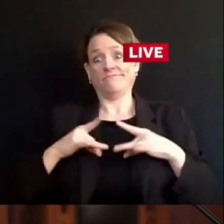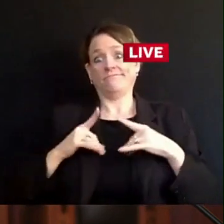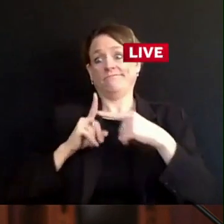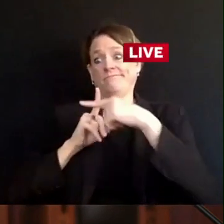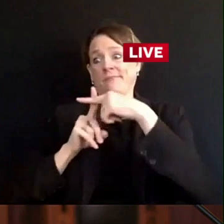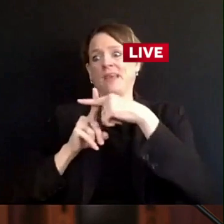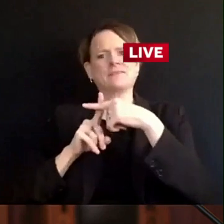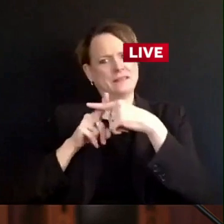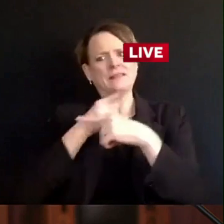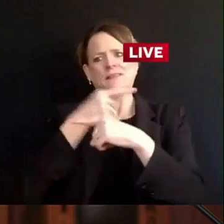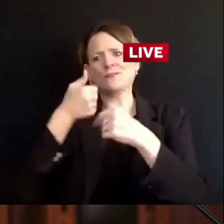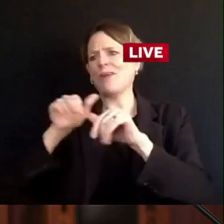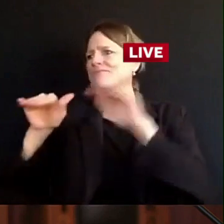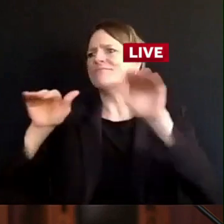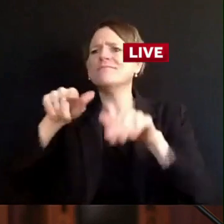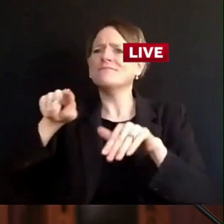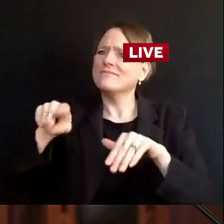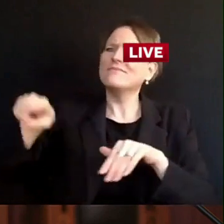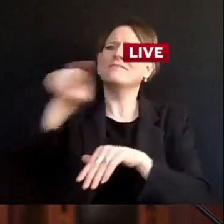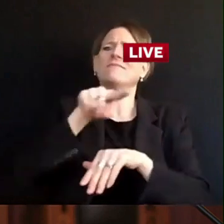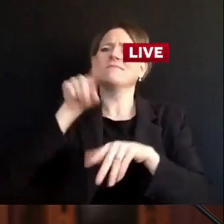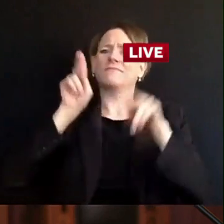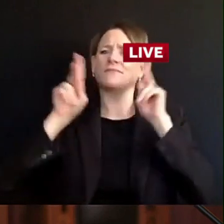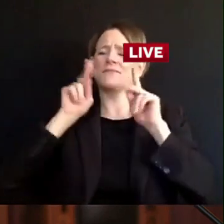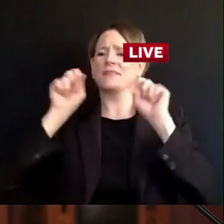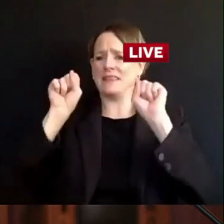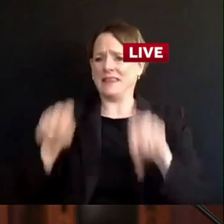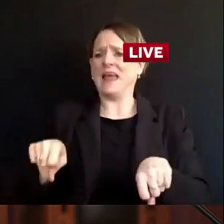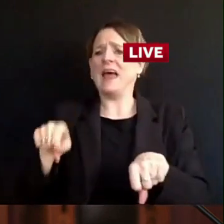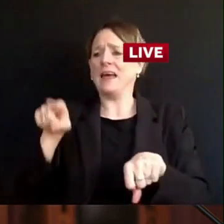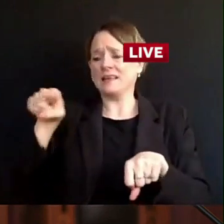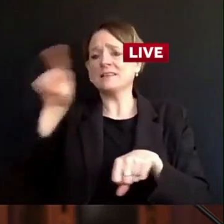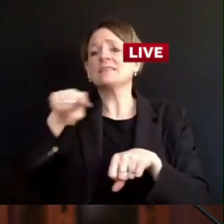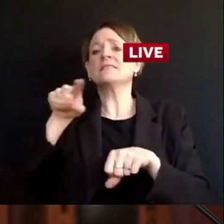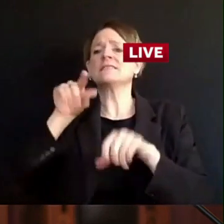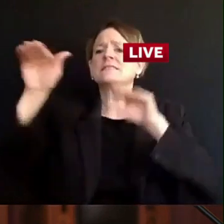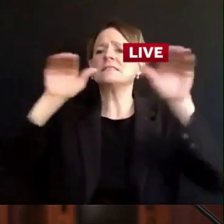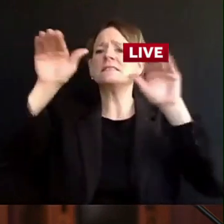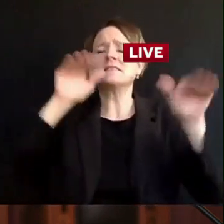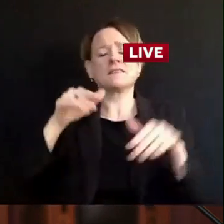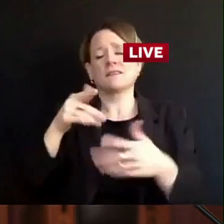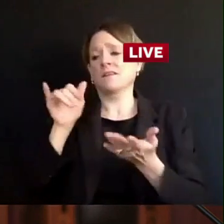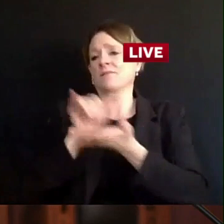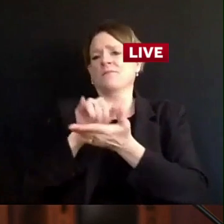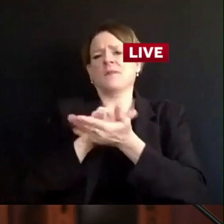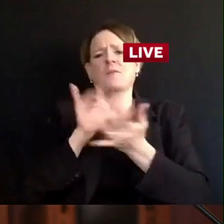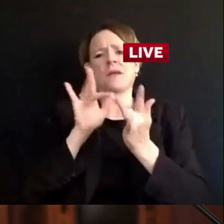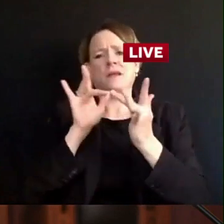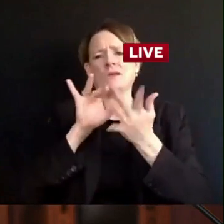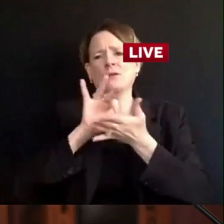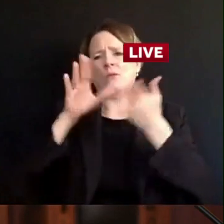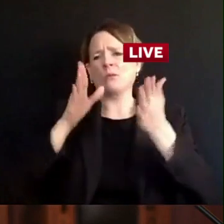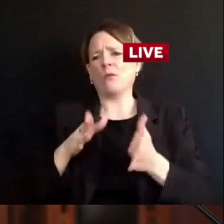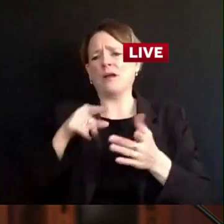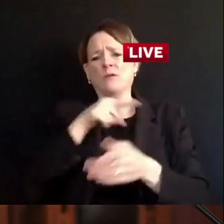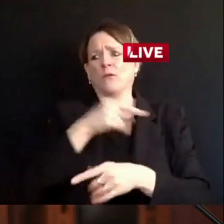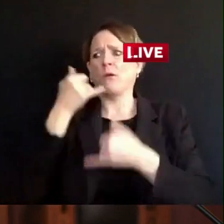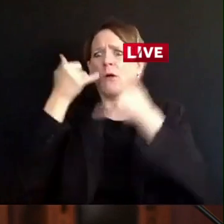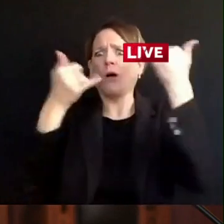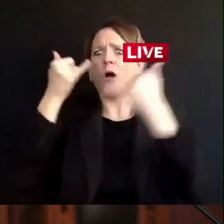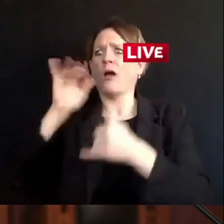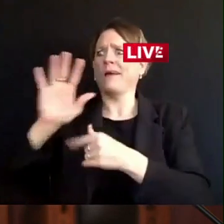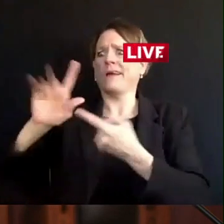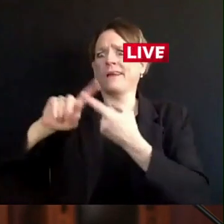the large caseload that we have. But, right, it speaks more broadly to our gathering